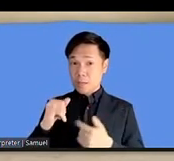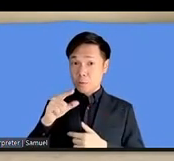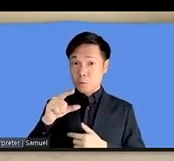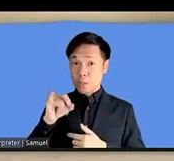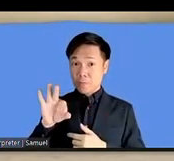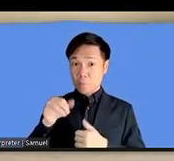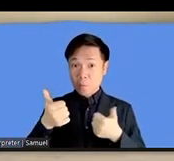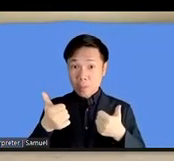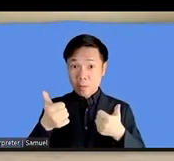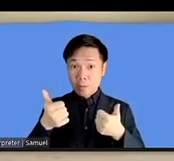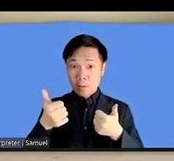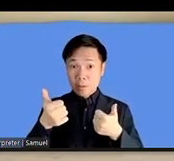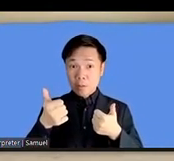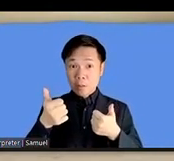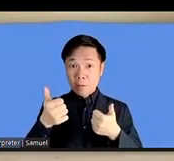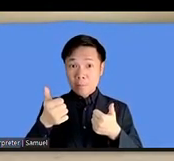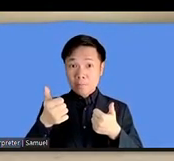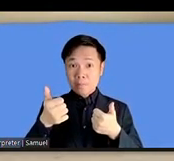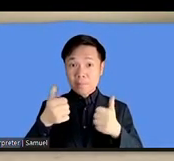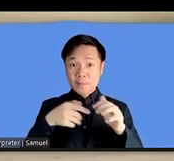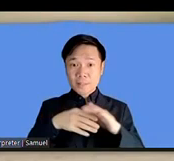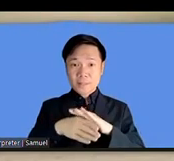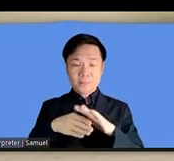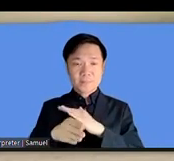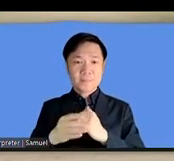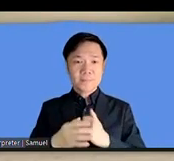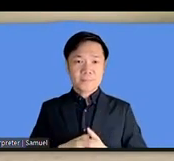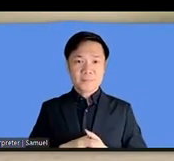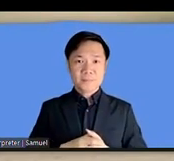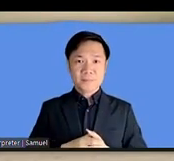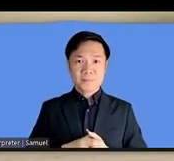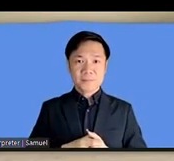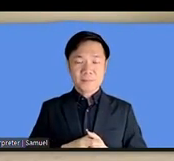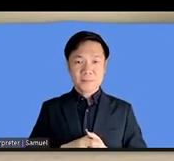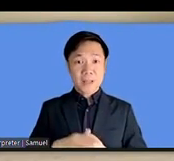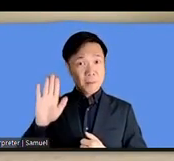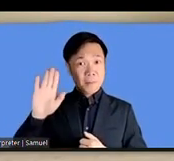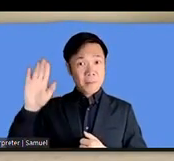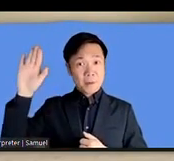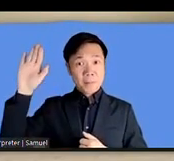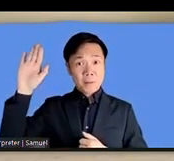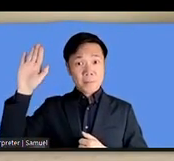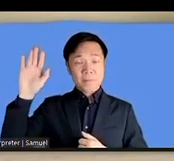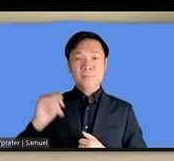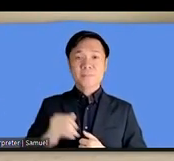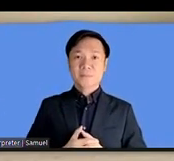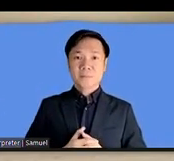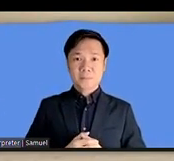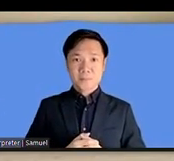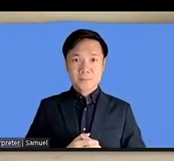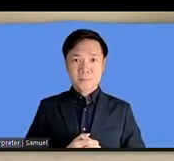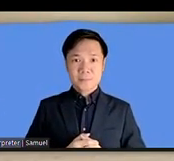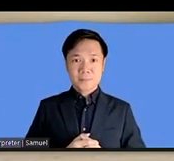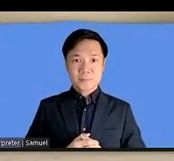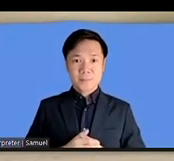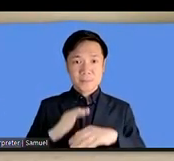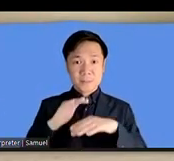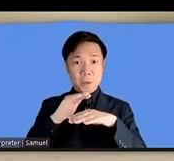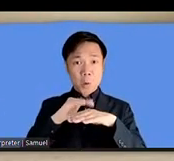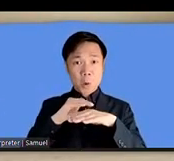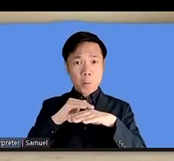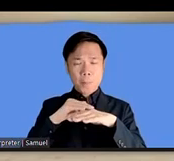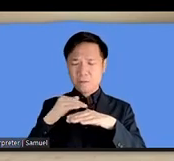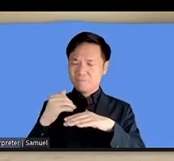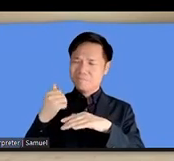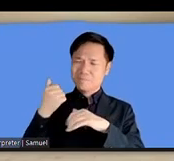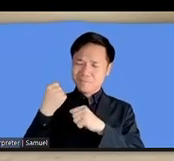it's peter crosby here i can make a couple of comments if you want um although these are the i've been making every